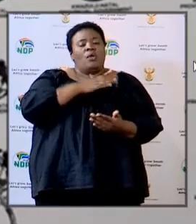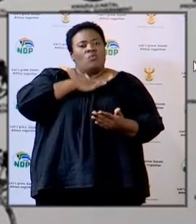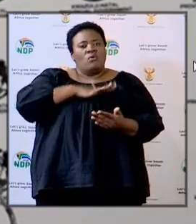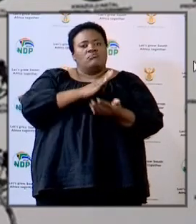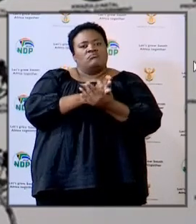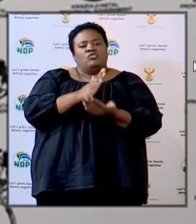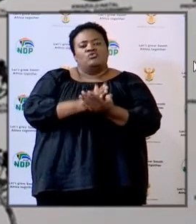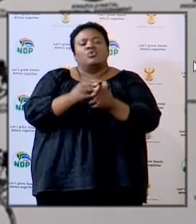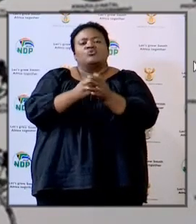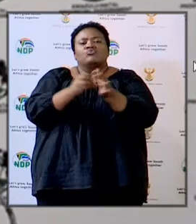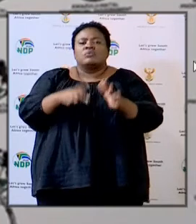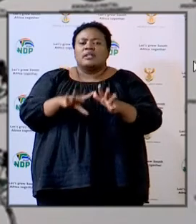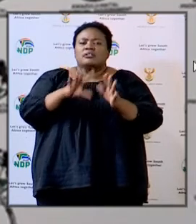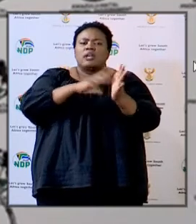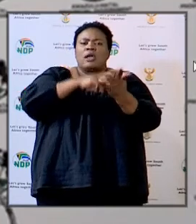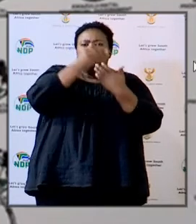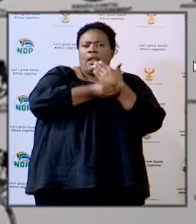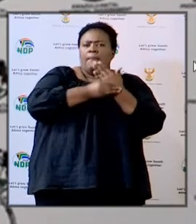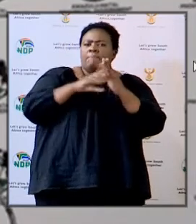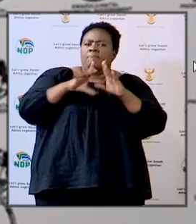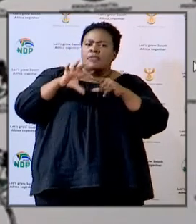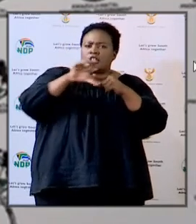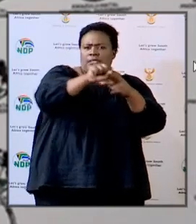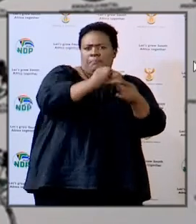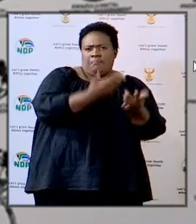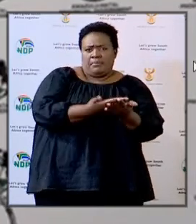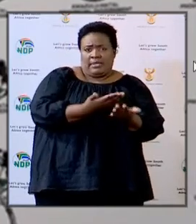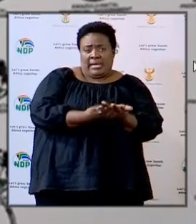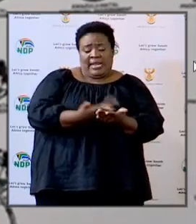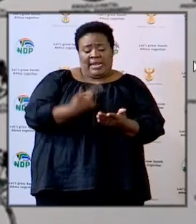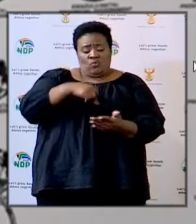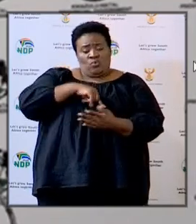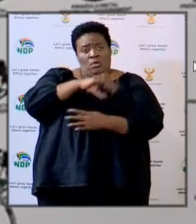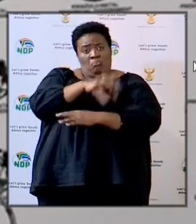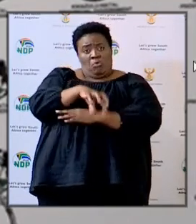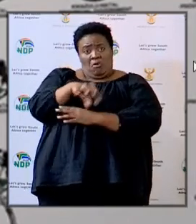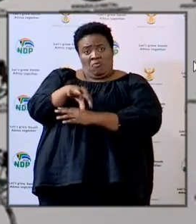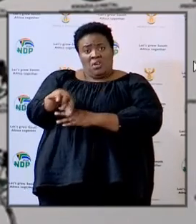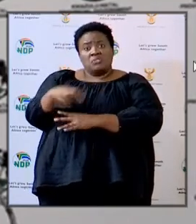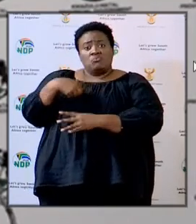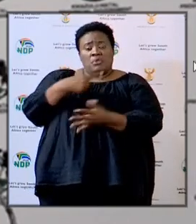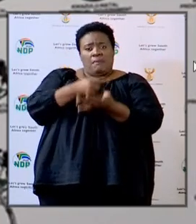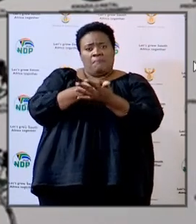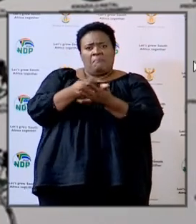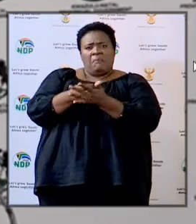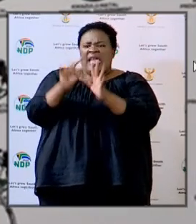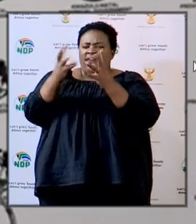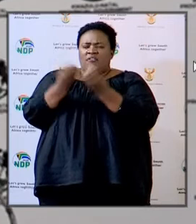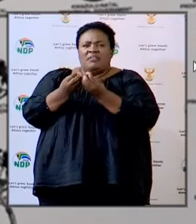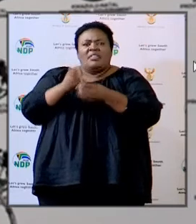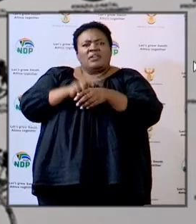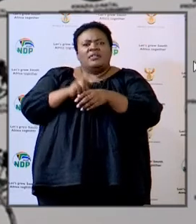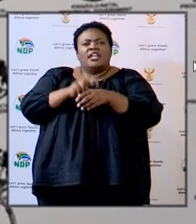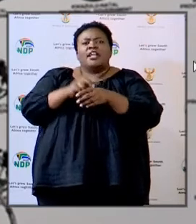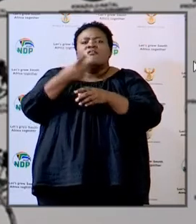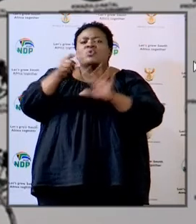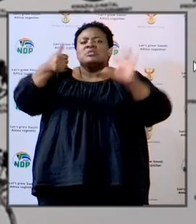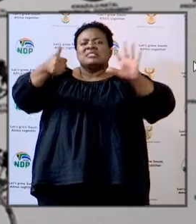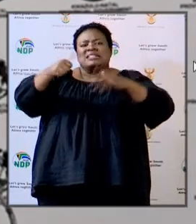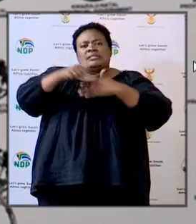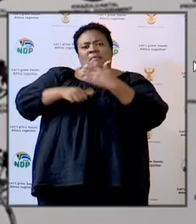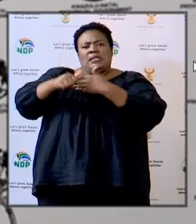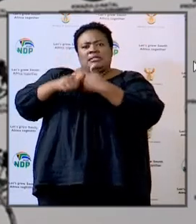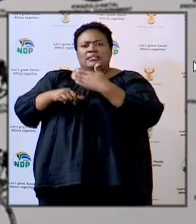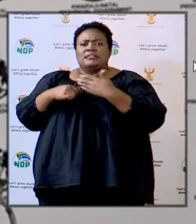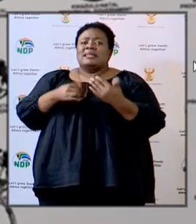recovery is concerned. As the province we have procured all necessary essentials for the period of six months and they were not